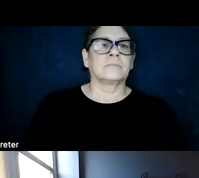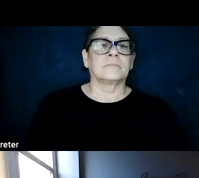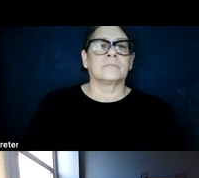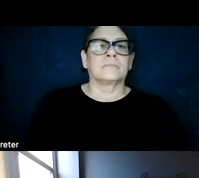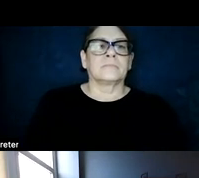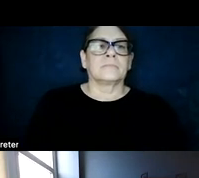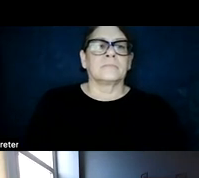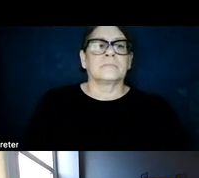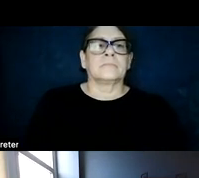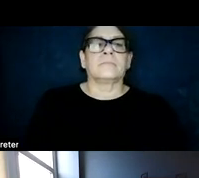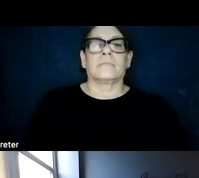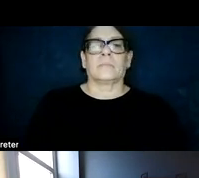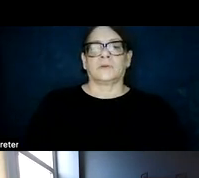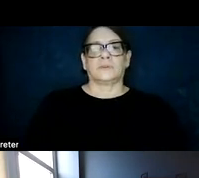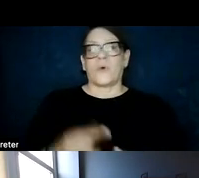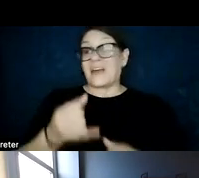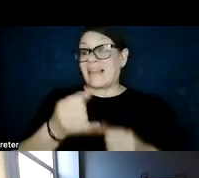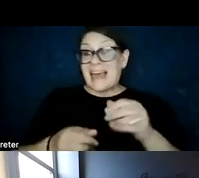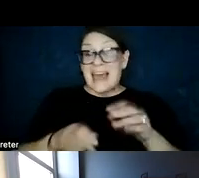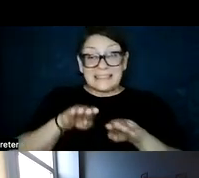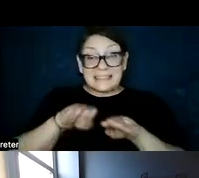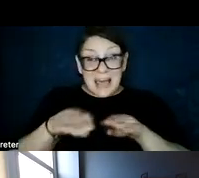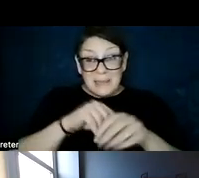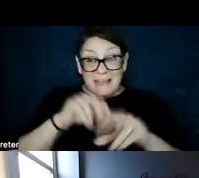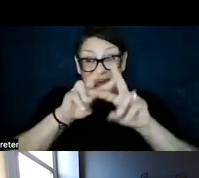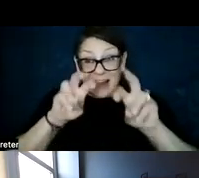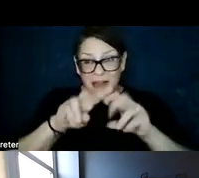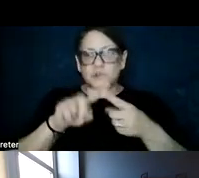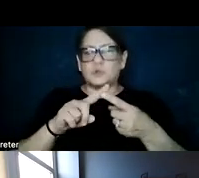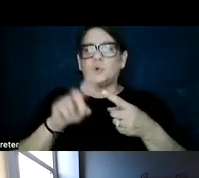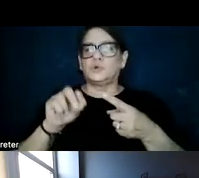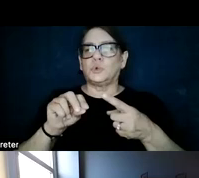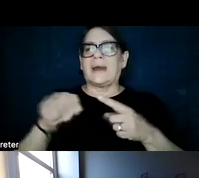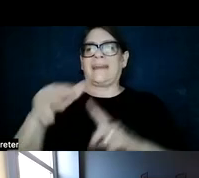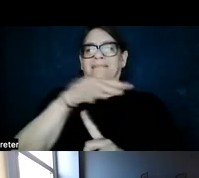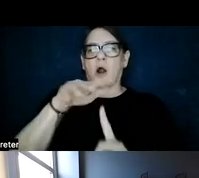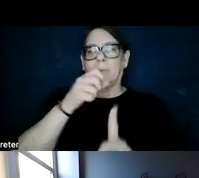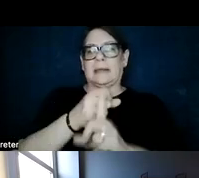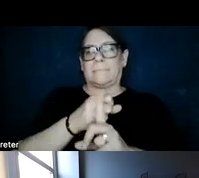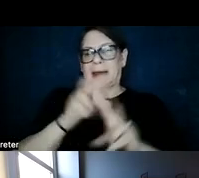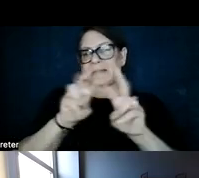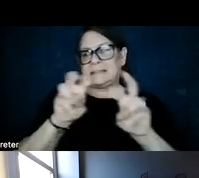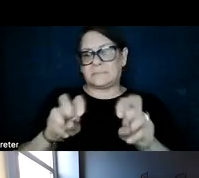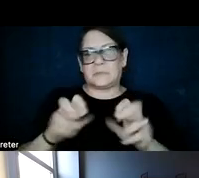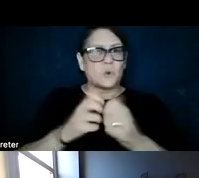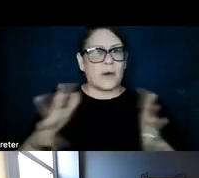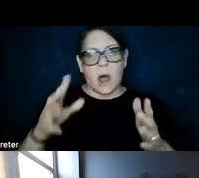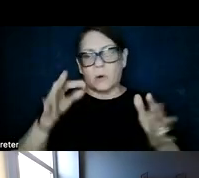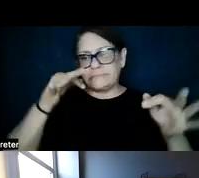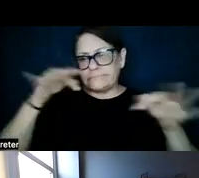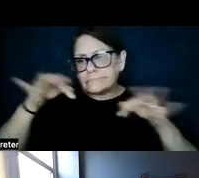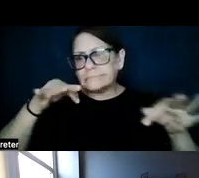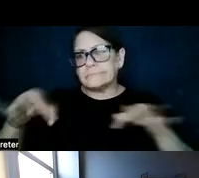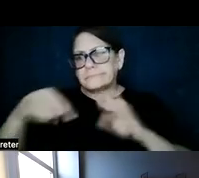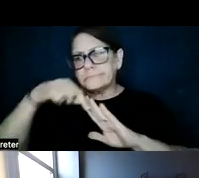Okay, so the last step in the analysis was to perform an environmental impact assessment. So without going into details of all of the